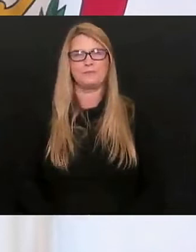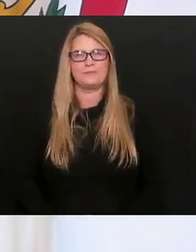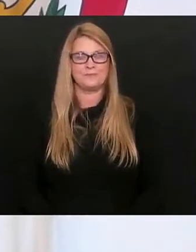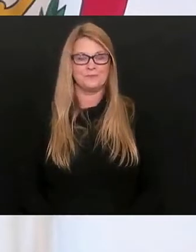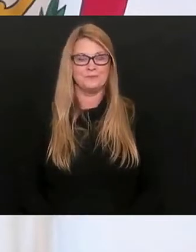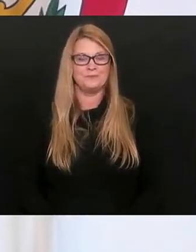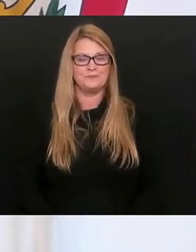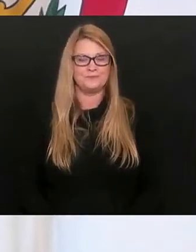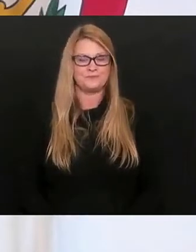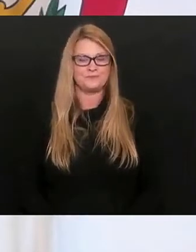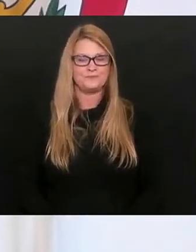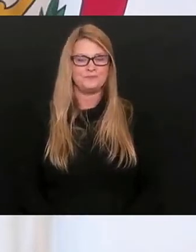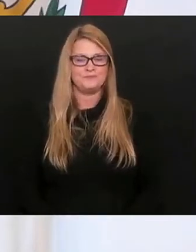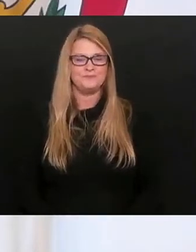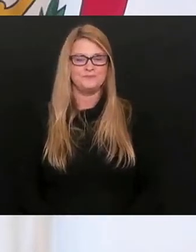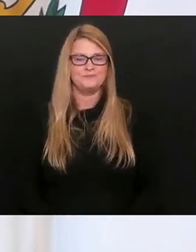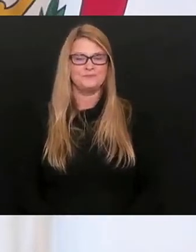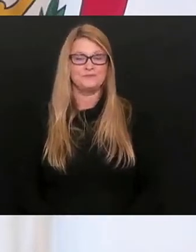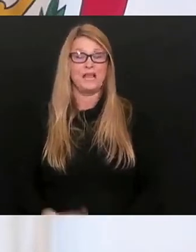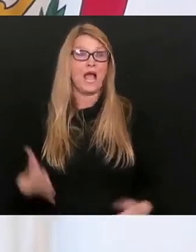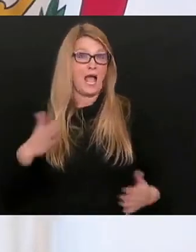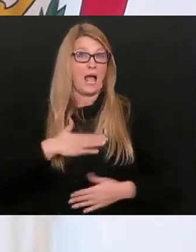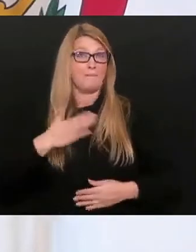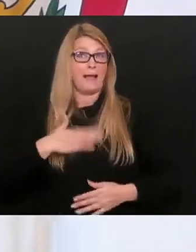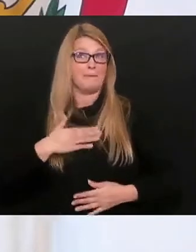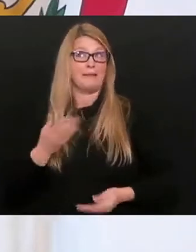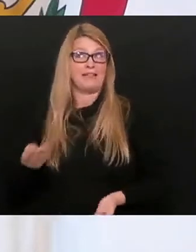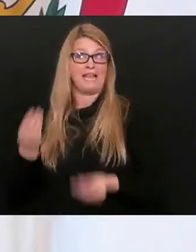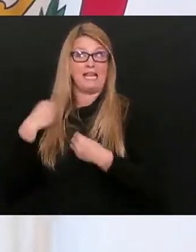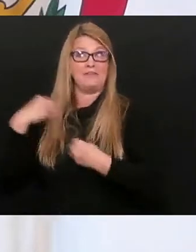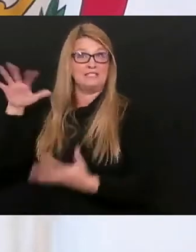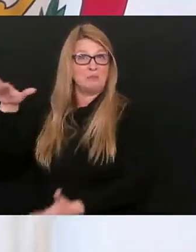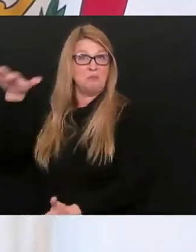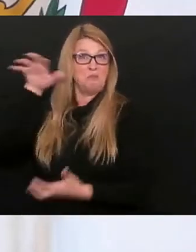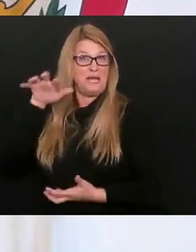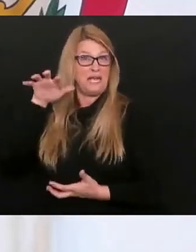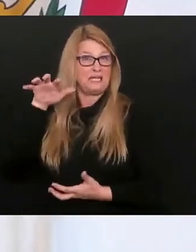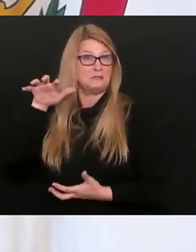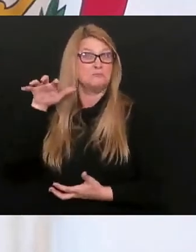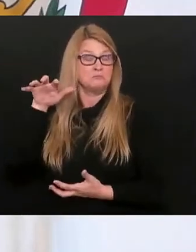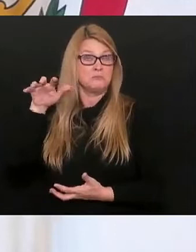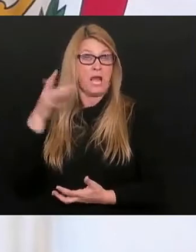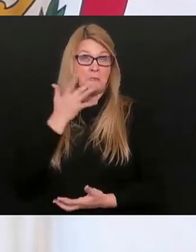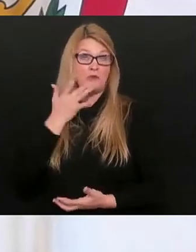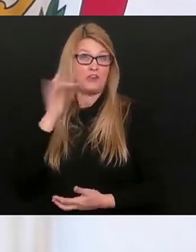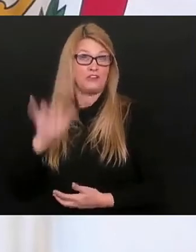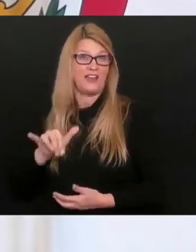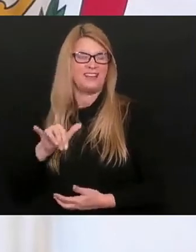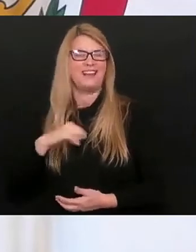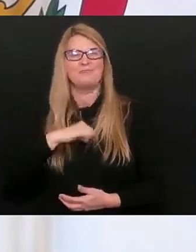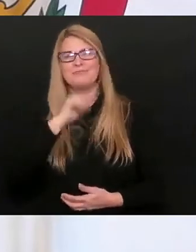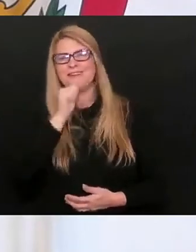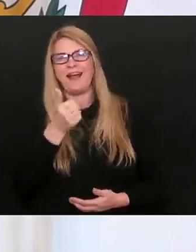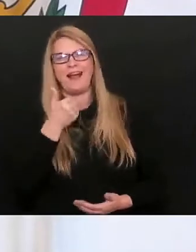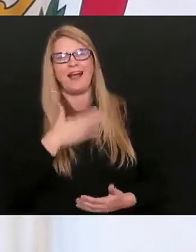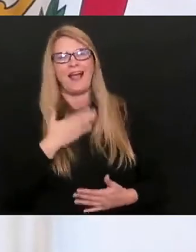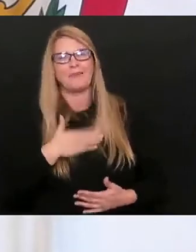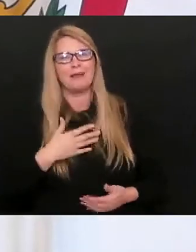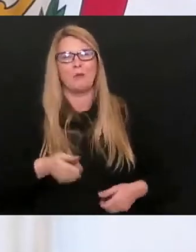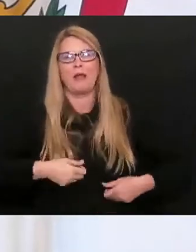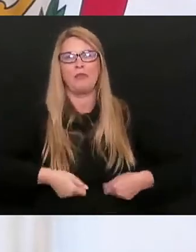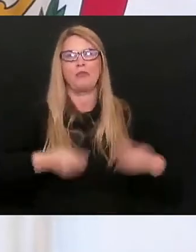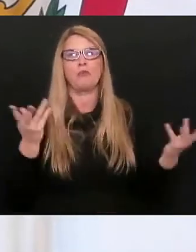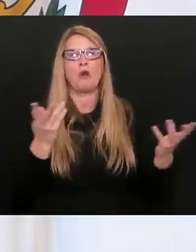I'm glad that we went big, rather than go small. I'm not happy that we threw money away.